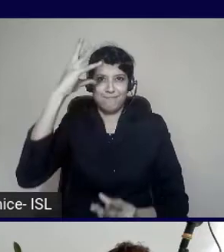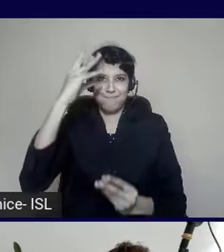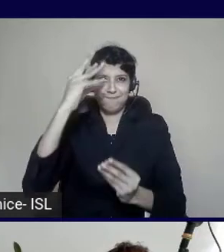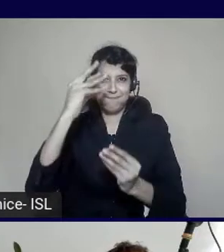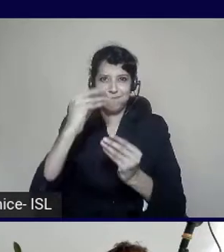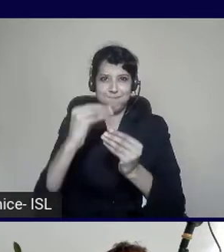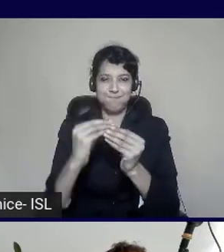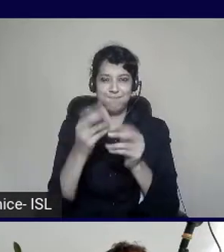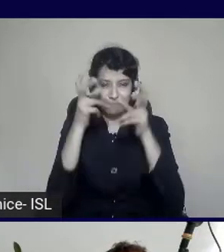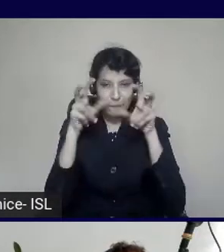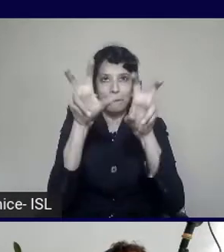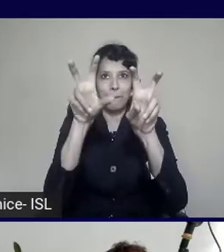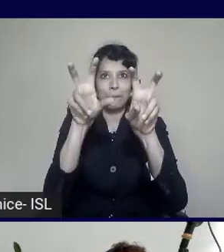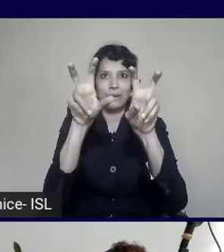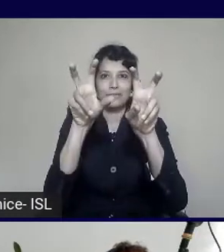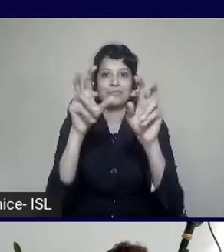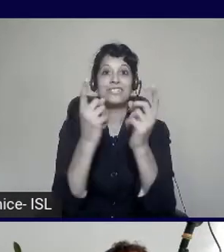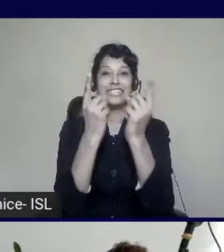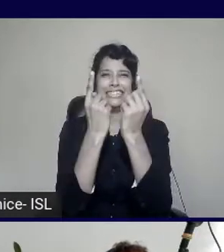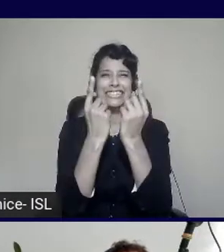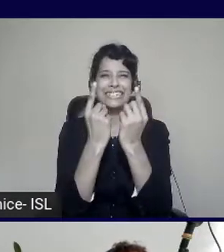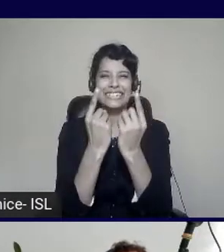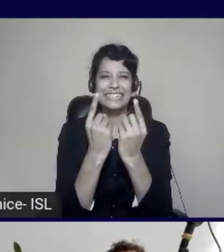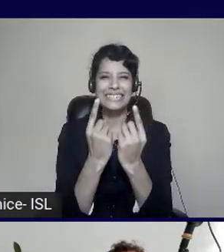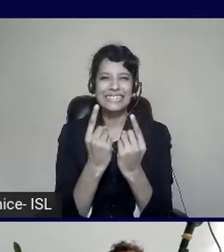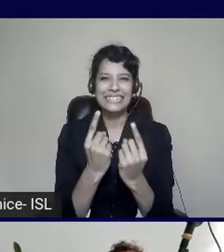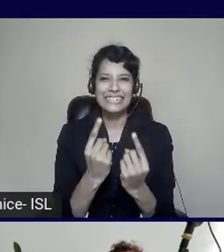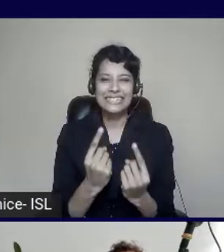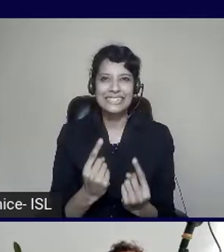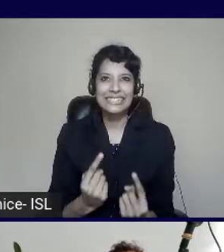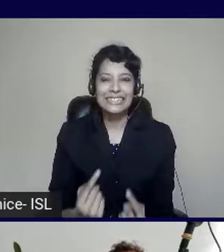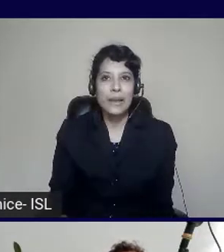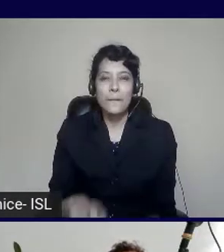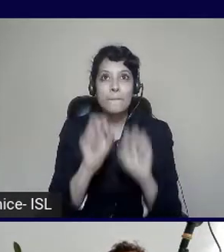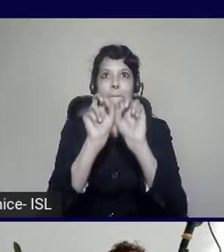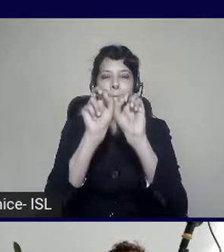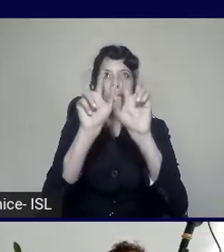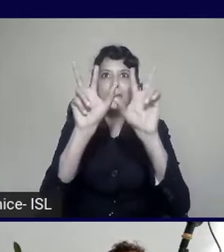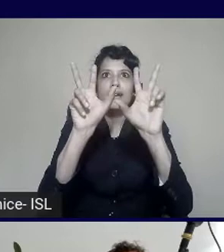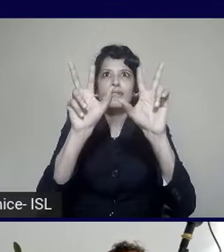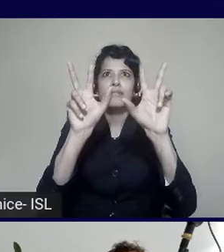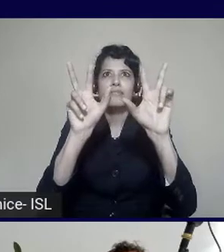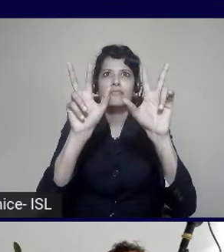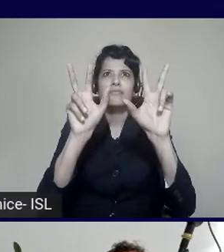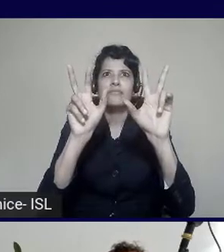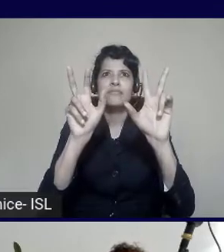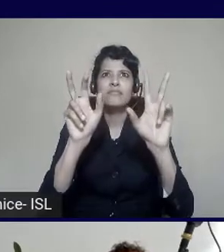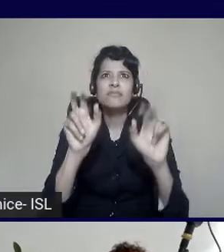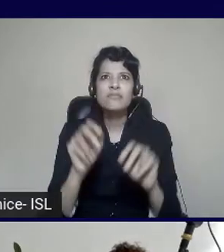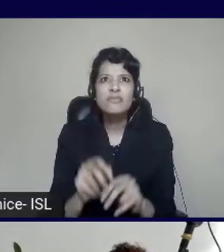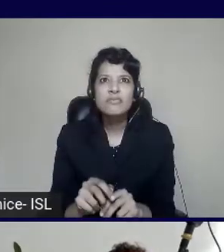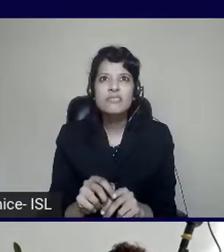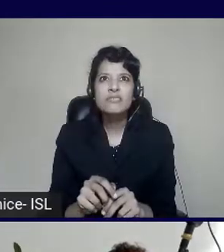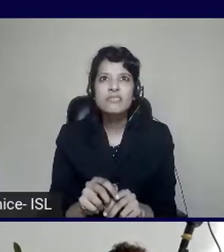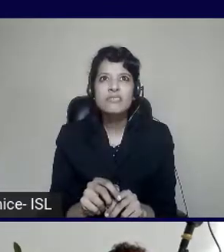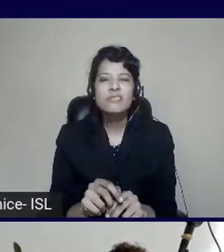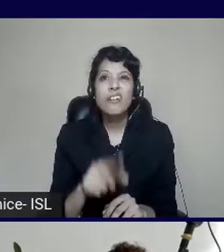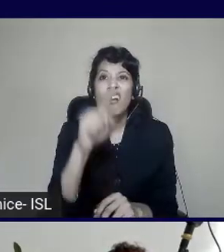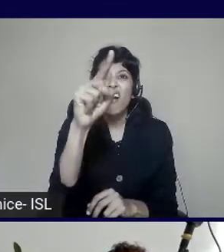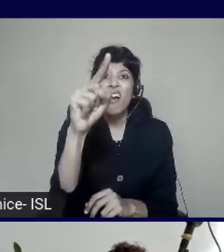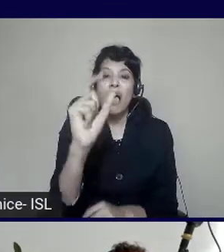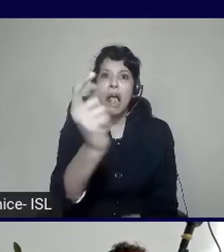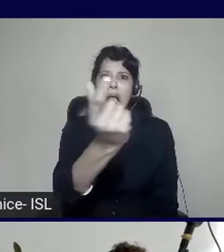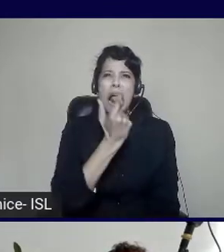an AI there going, do-do-do-do-do-do-do-do-do-do-do-do-do-do-do-do-do. And it did a calculation, and it called me terrible names